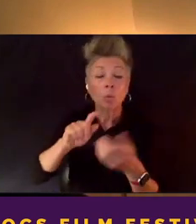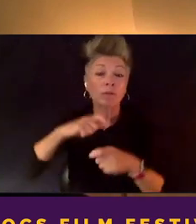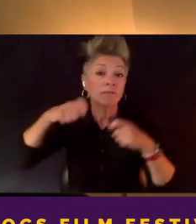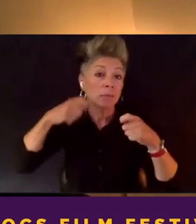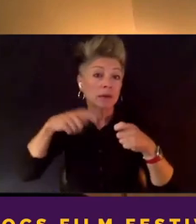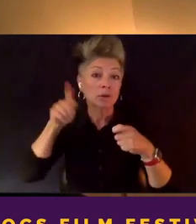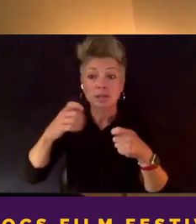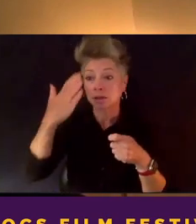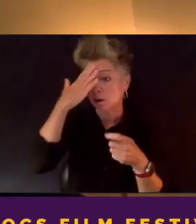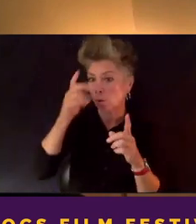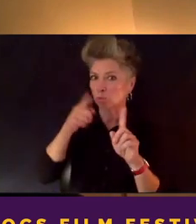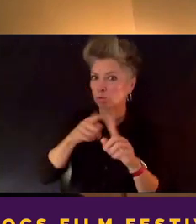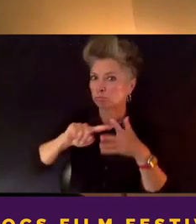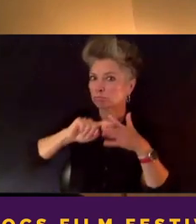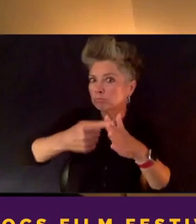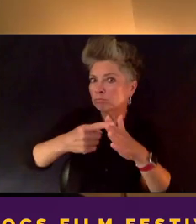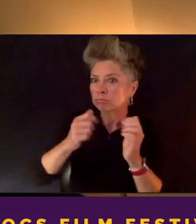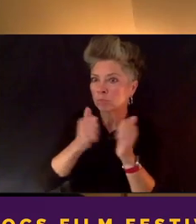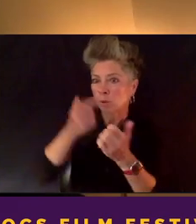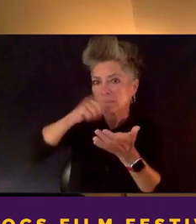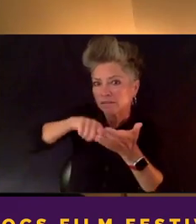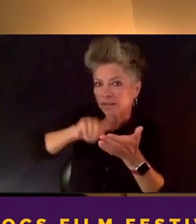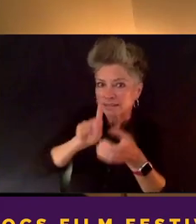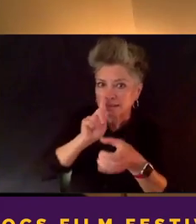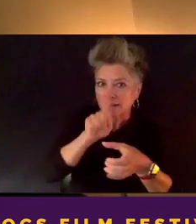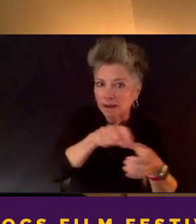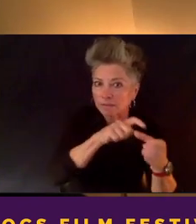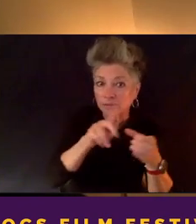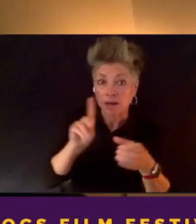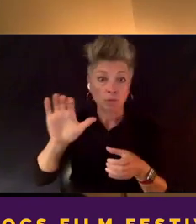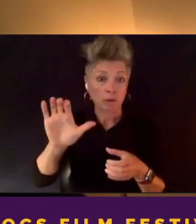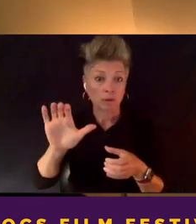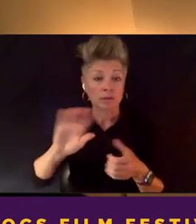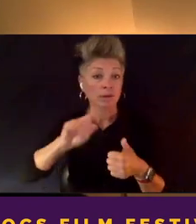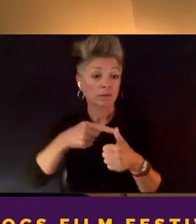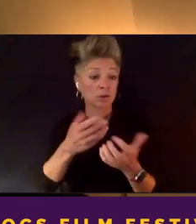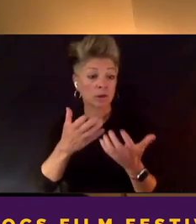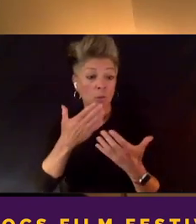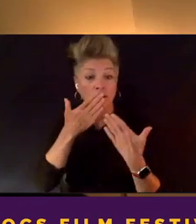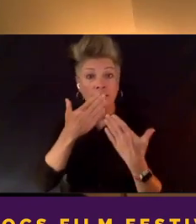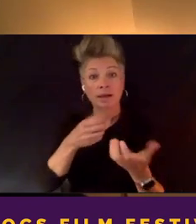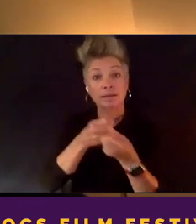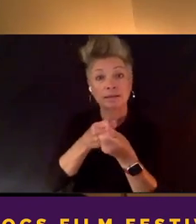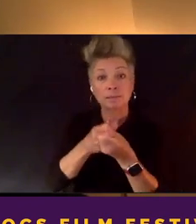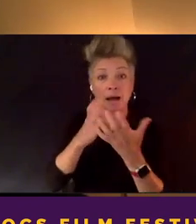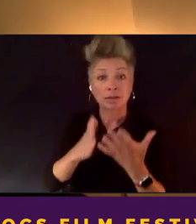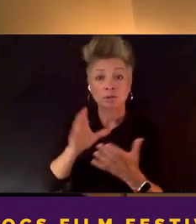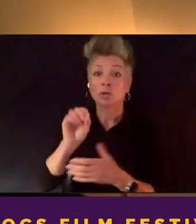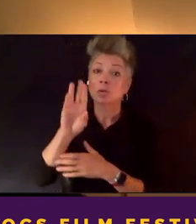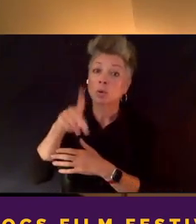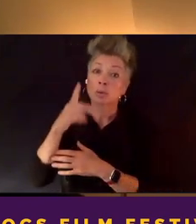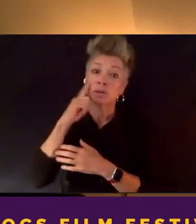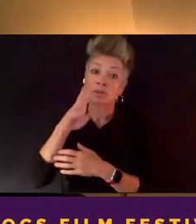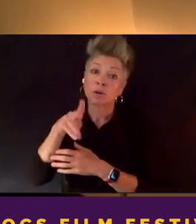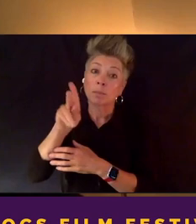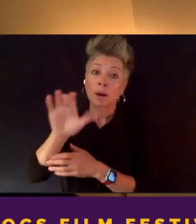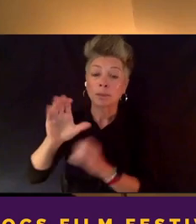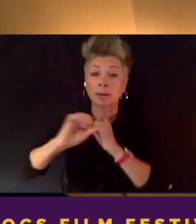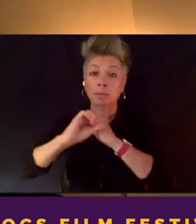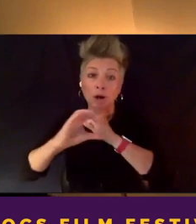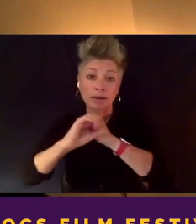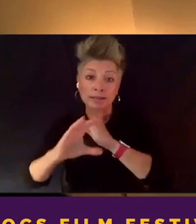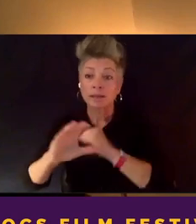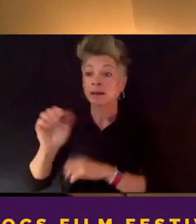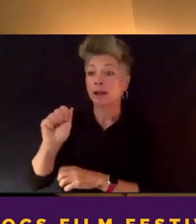Documentaries. First, I want to take a moment to thank our sponsor of the forum, the Corporation for Public Broadcasting, our AFI